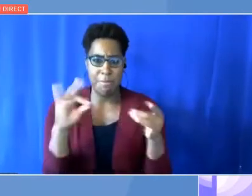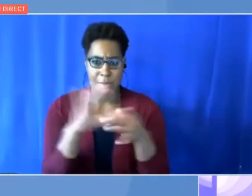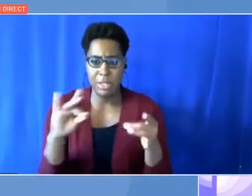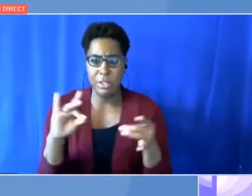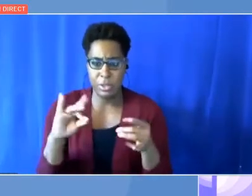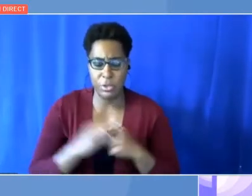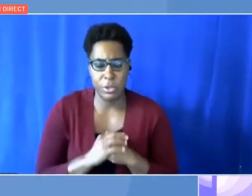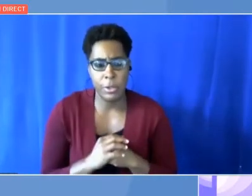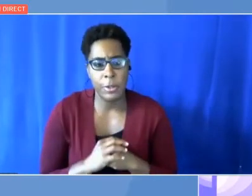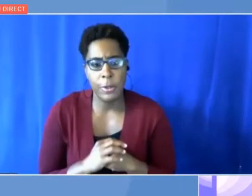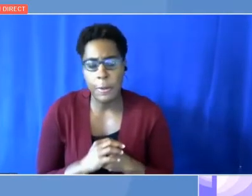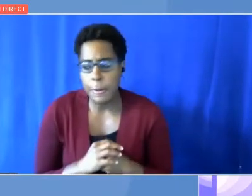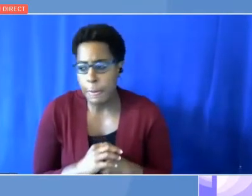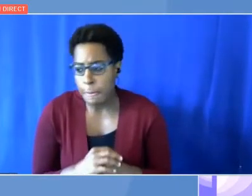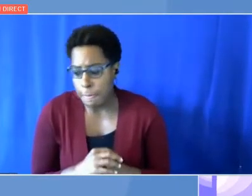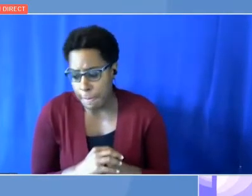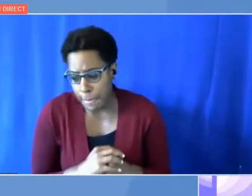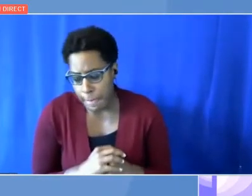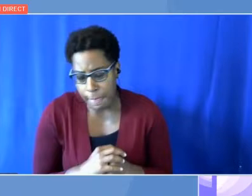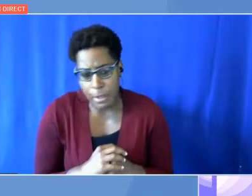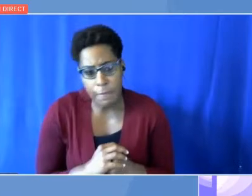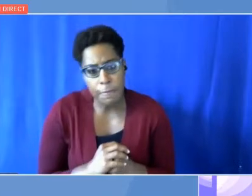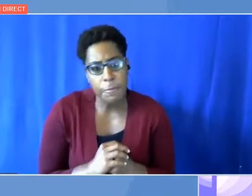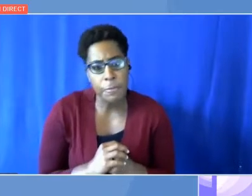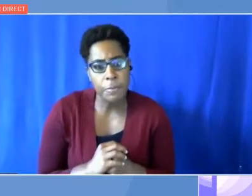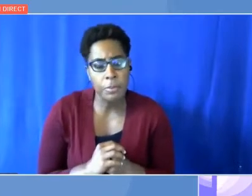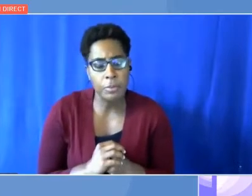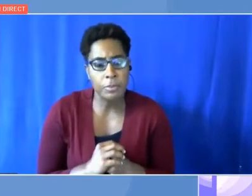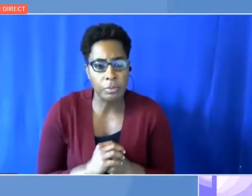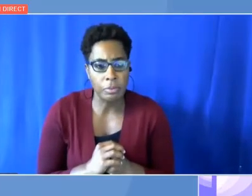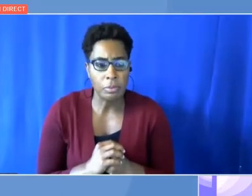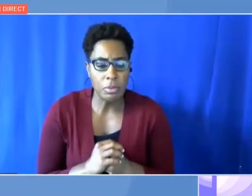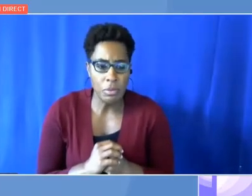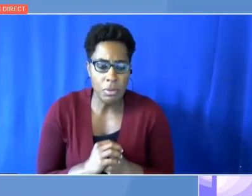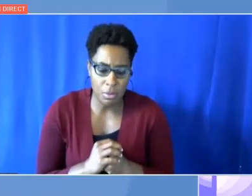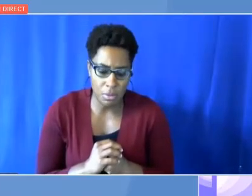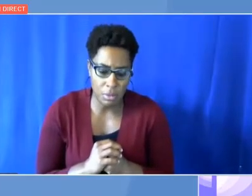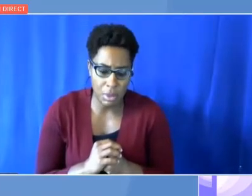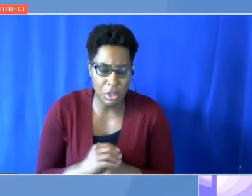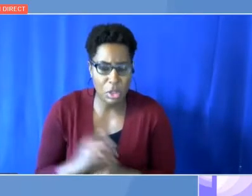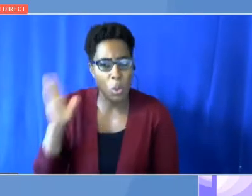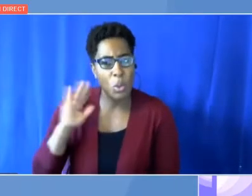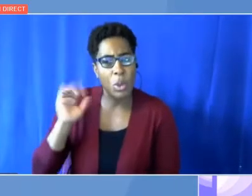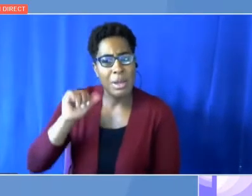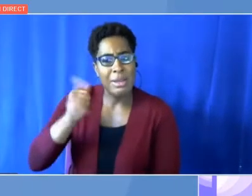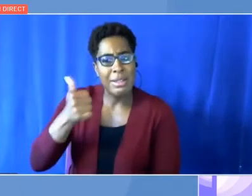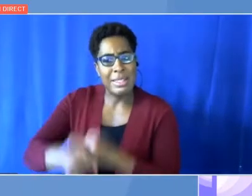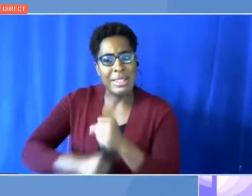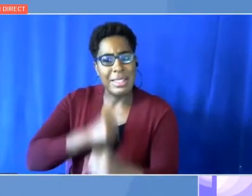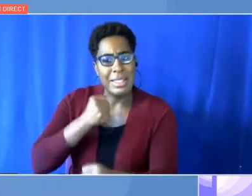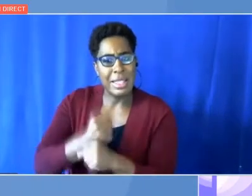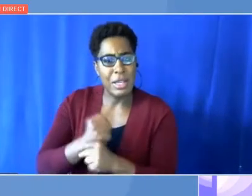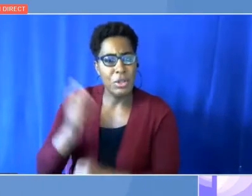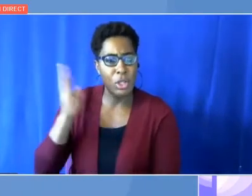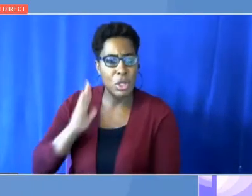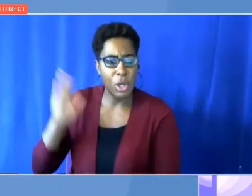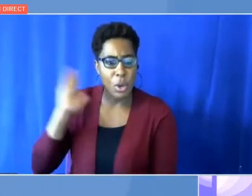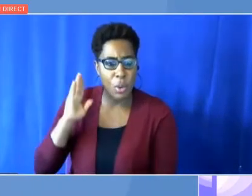Also, this crisis makes clear, you know, sometime… Ten years ago, they were saying that renewables were going to be a niche.